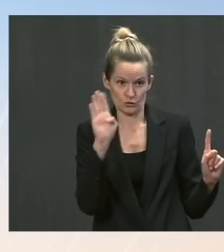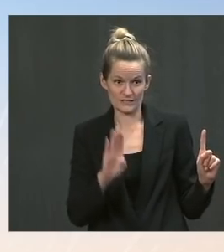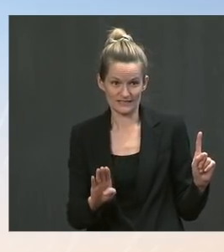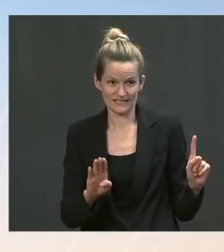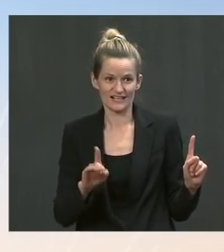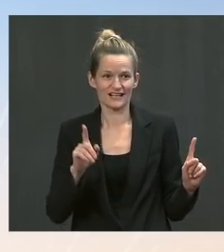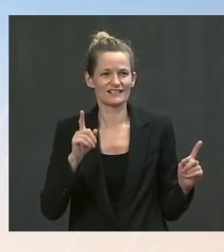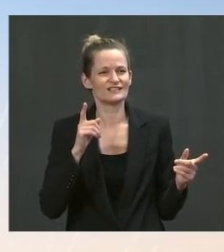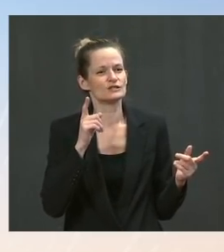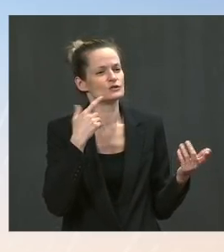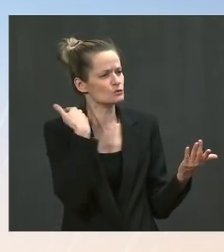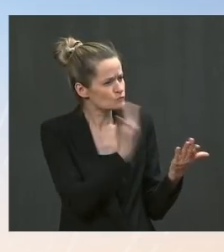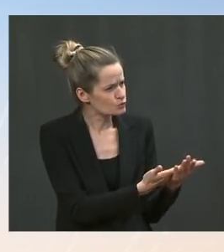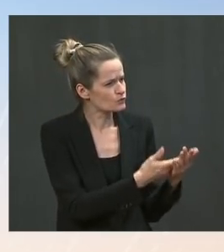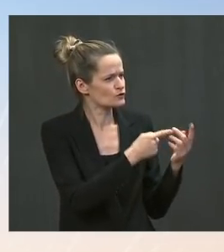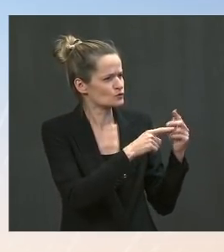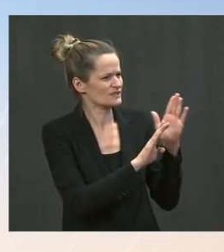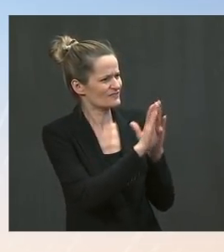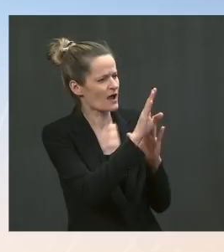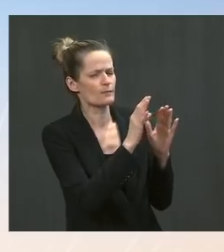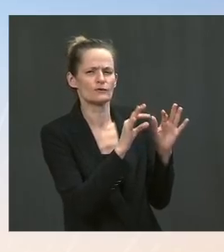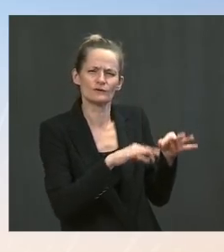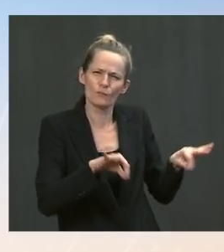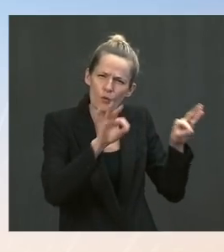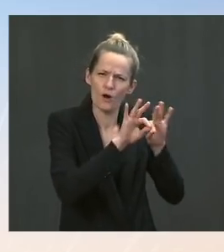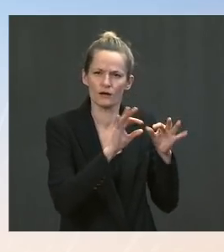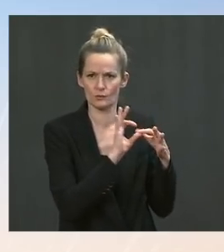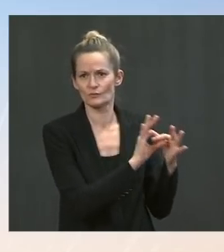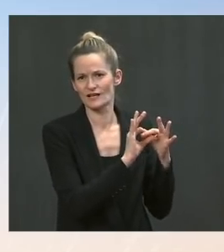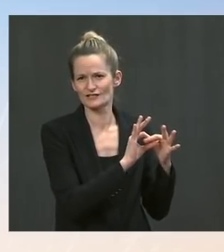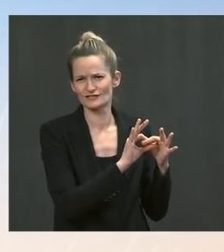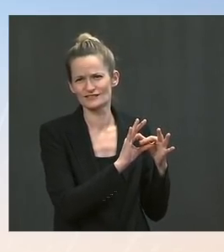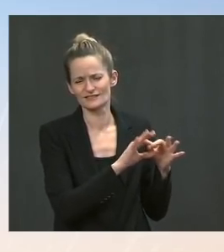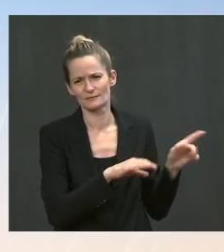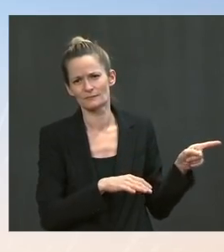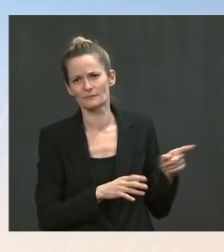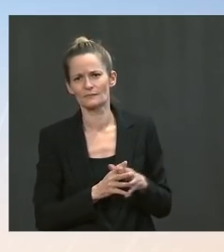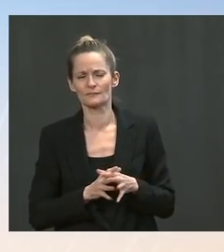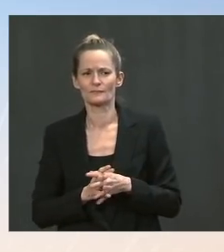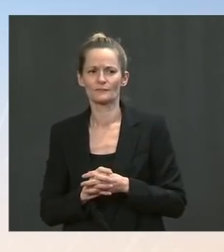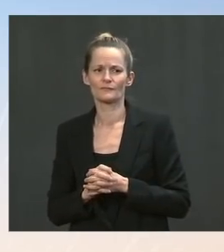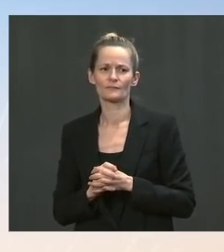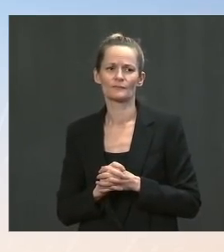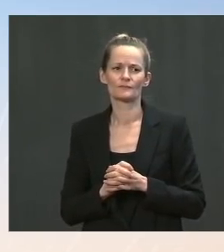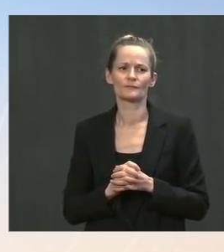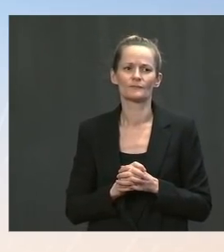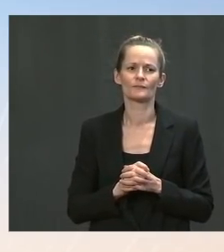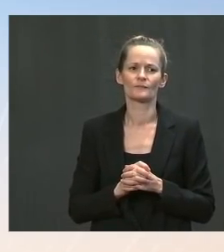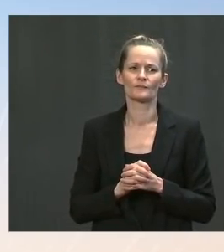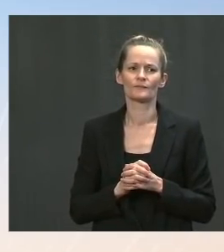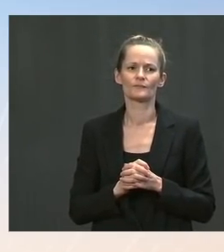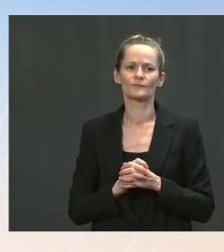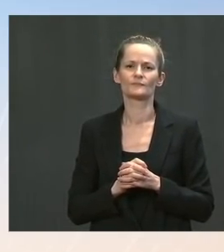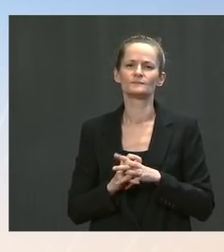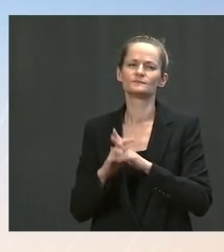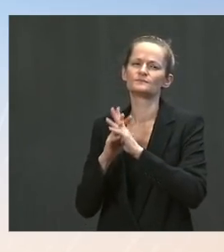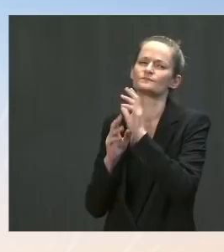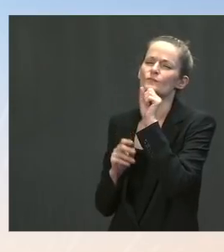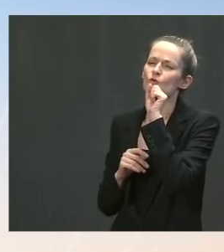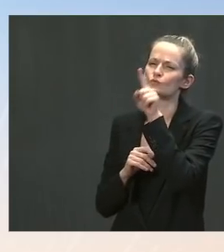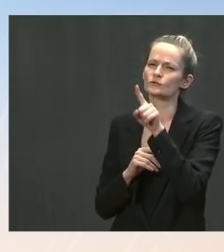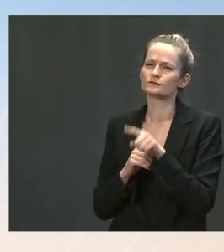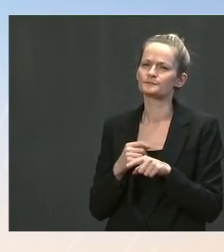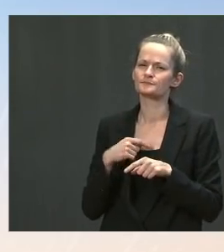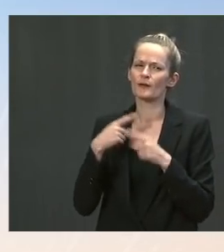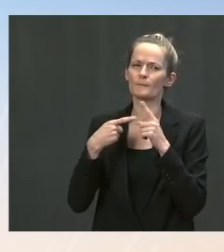Bolsonaro on climate change, on deforestation? And also, there are many investigations right now on the Brazilian President, including